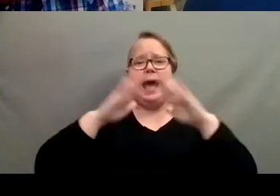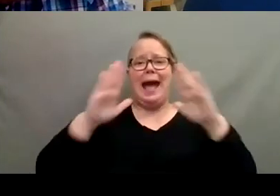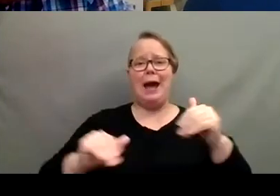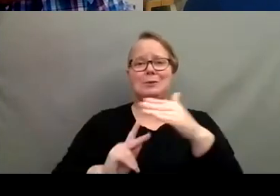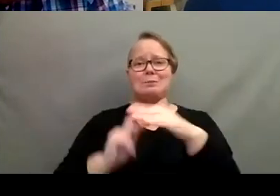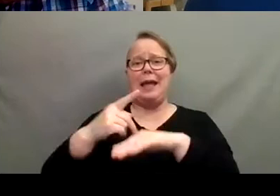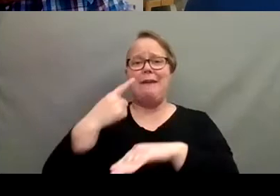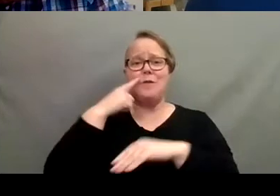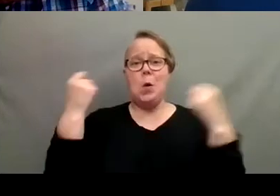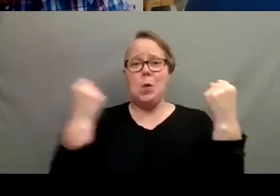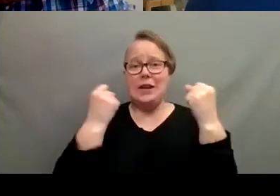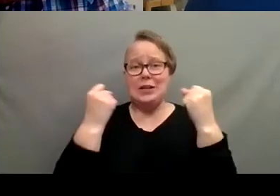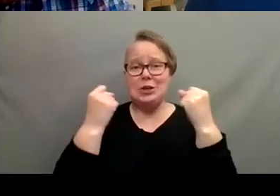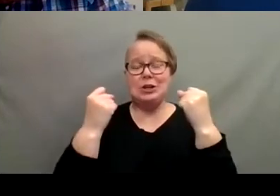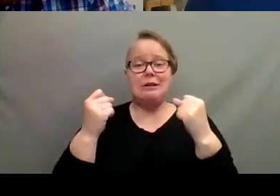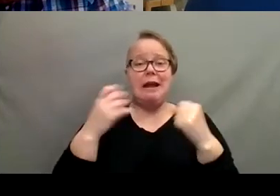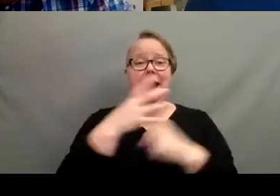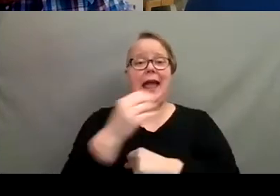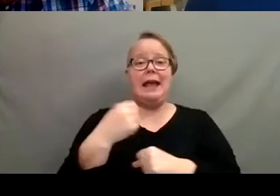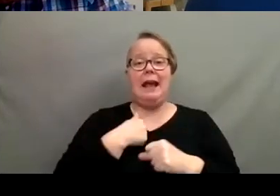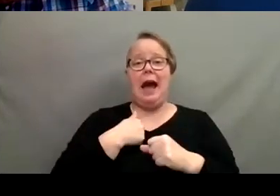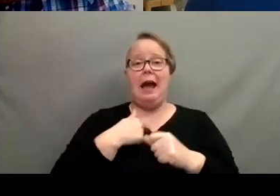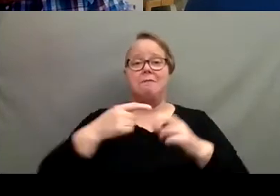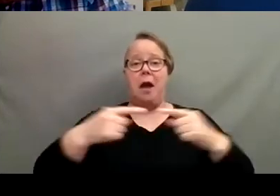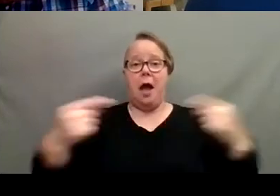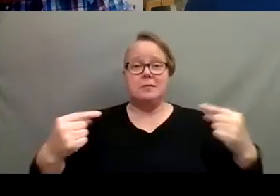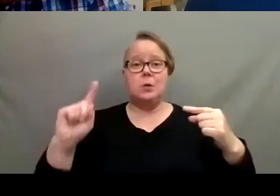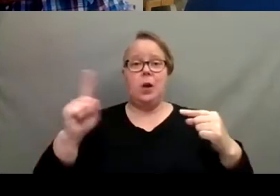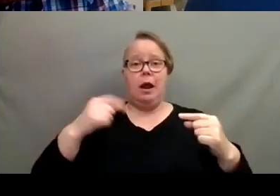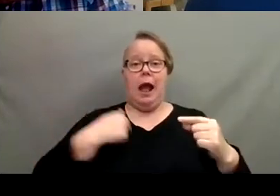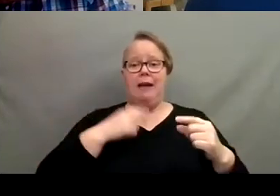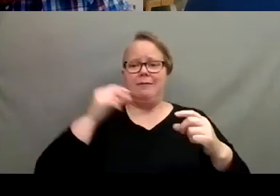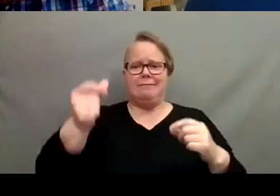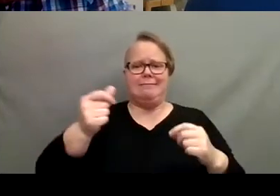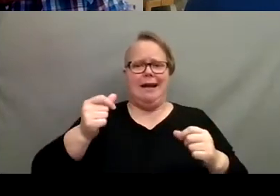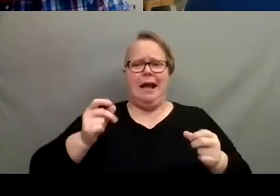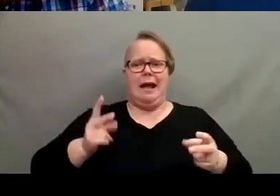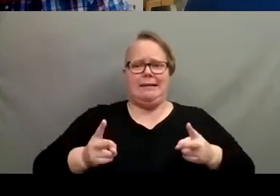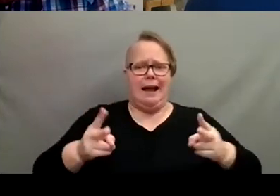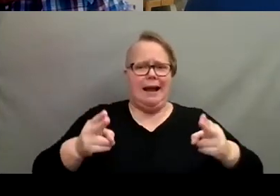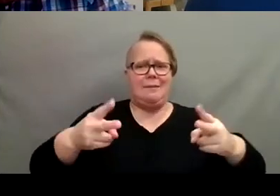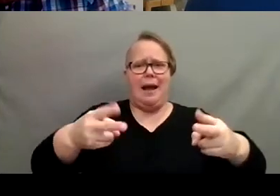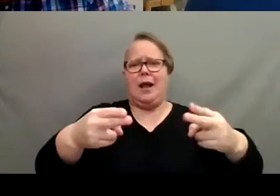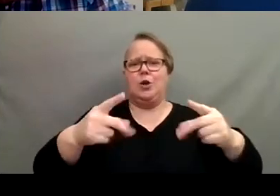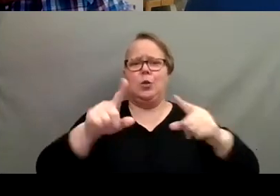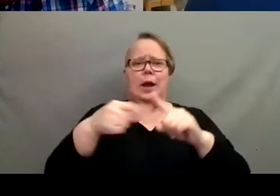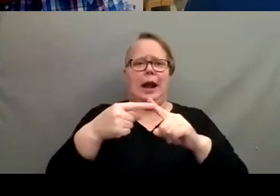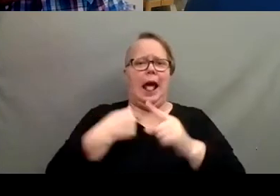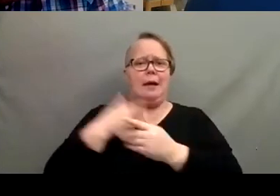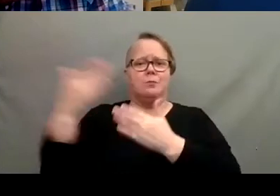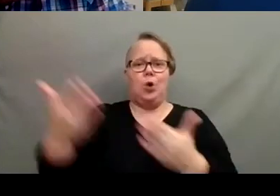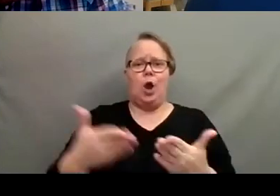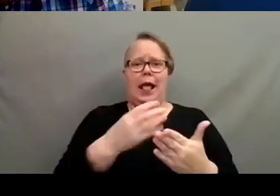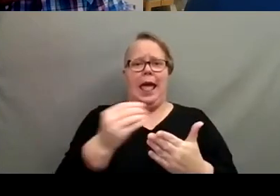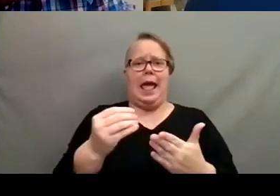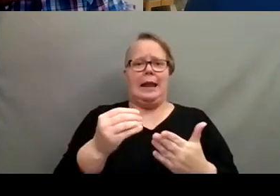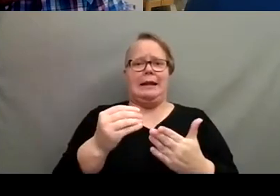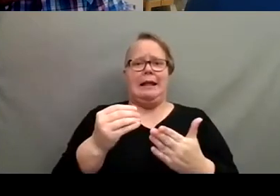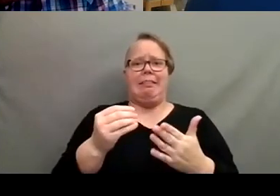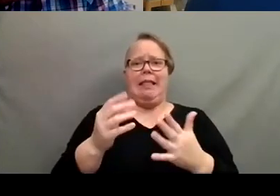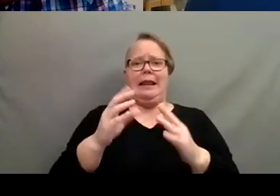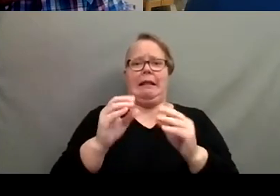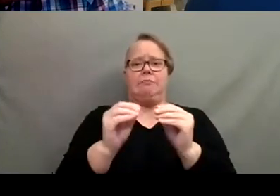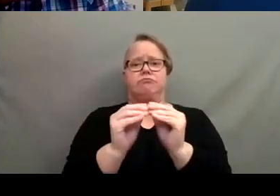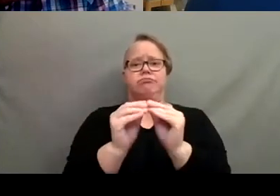uh, for the winter, or I've done it the other way where I've immediately kind of cut it back when I brought it in and let it leave back out,